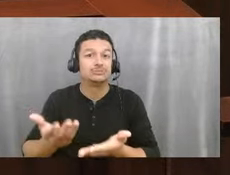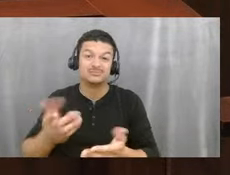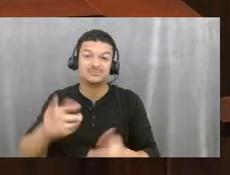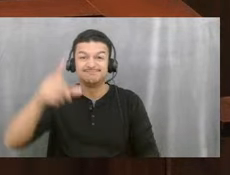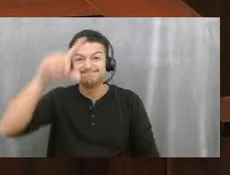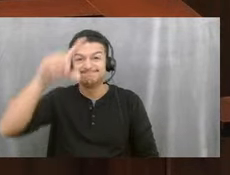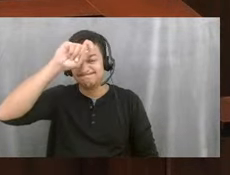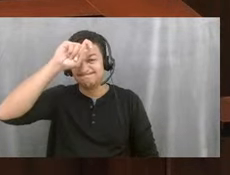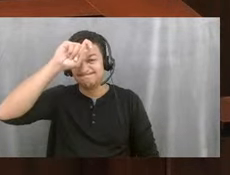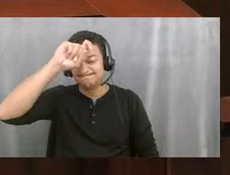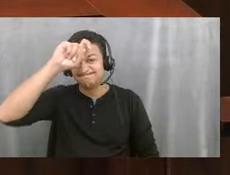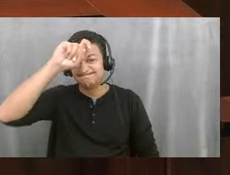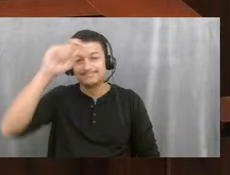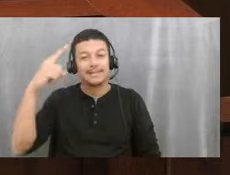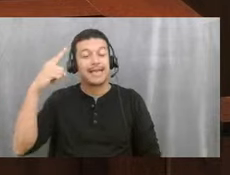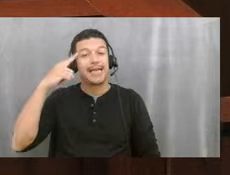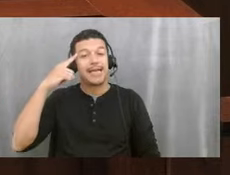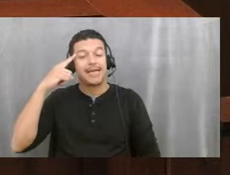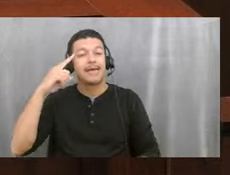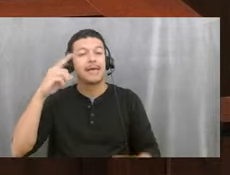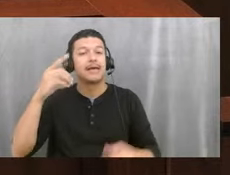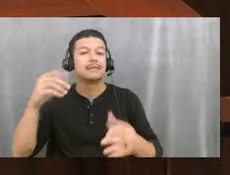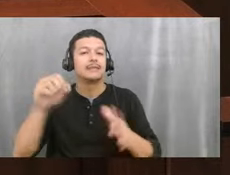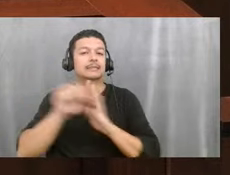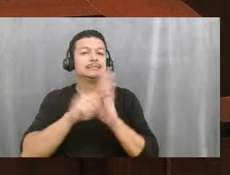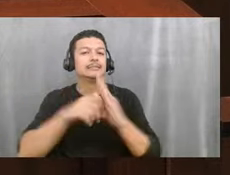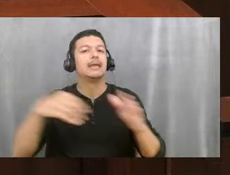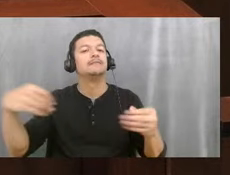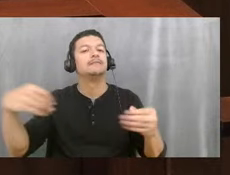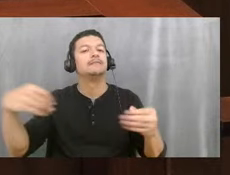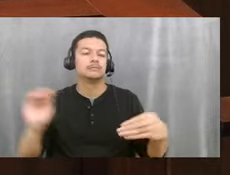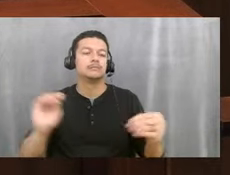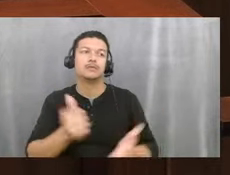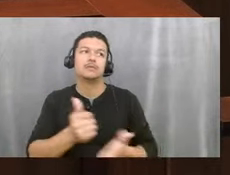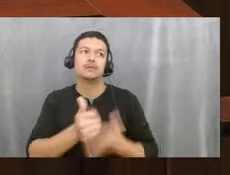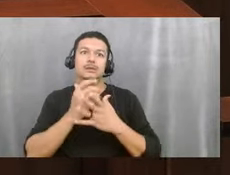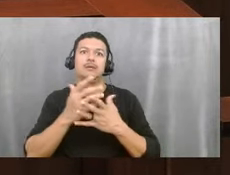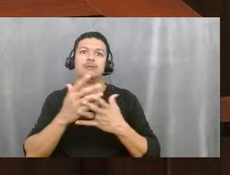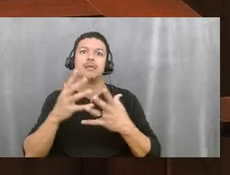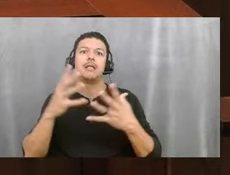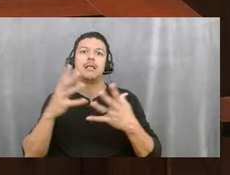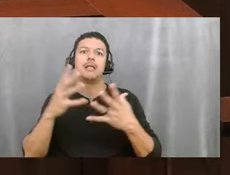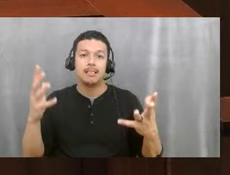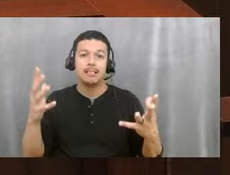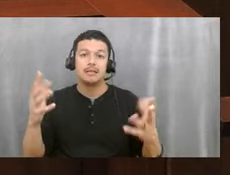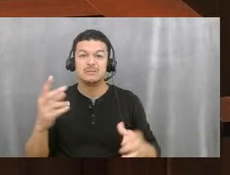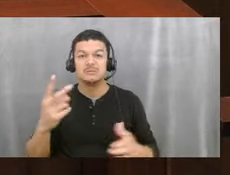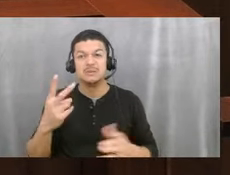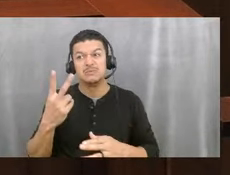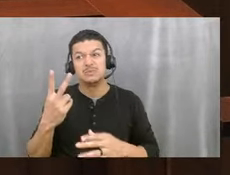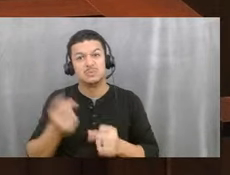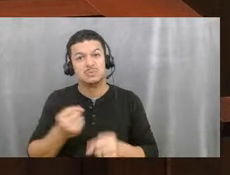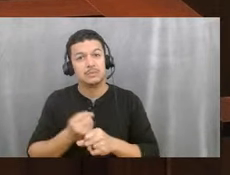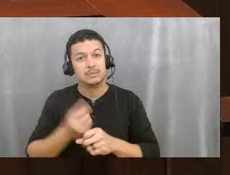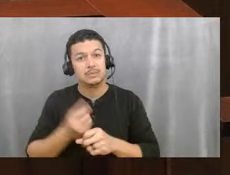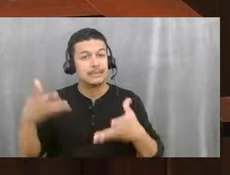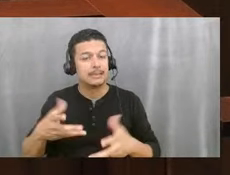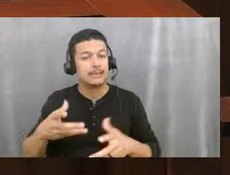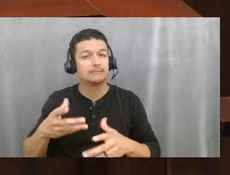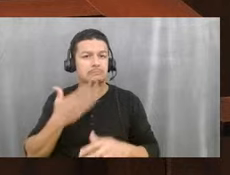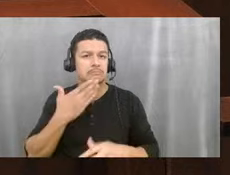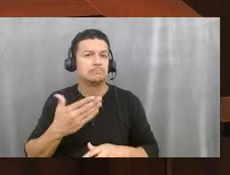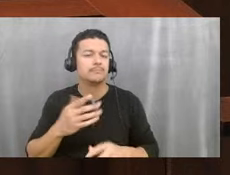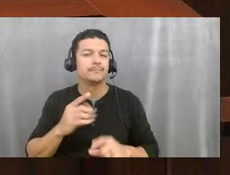flexibility from the state would help us as we try to figure this out. So we have got a couple of years left, which is good, but I do think any